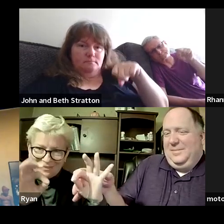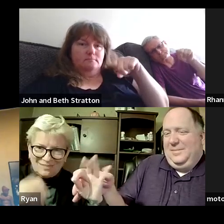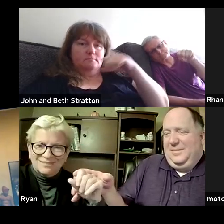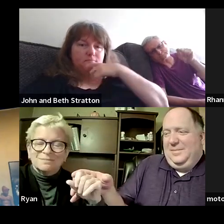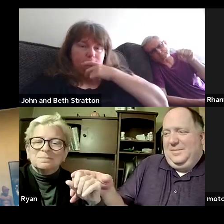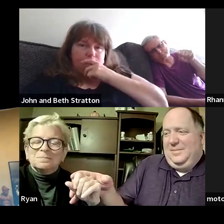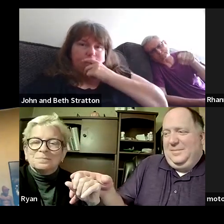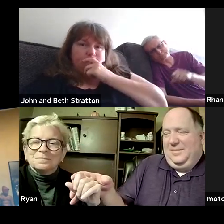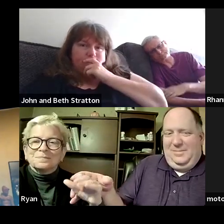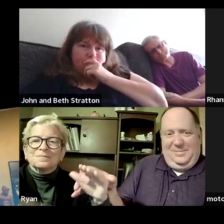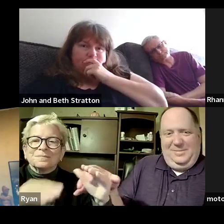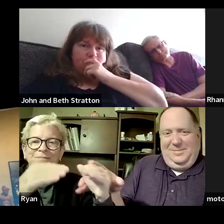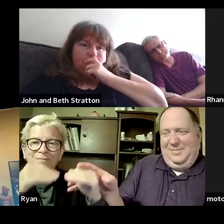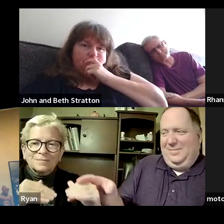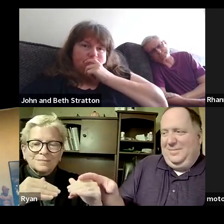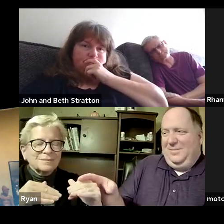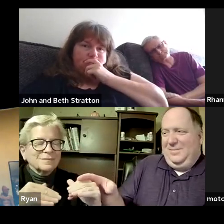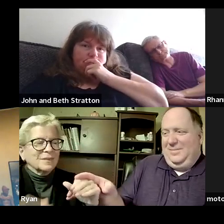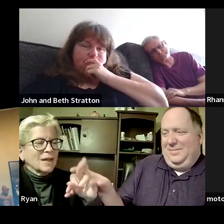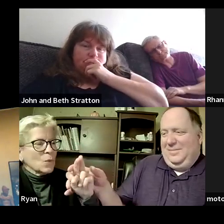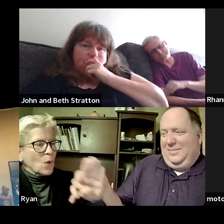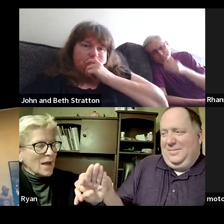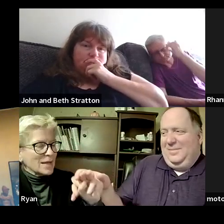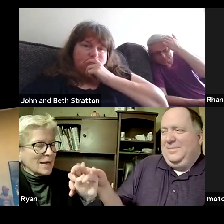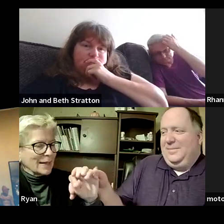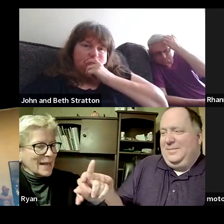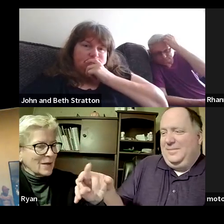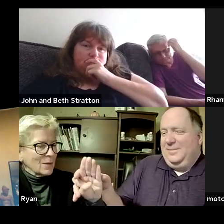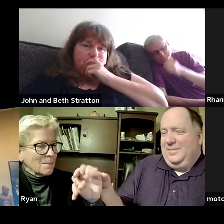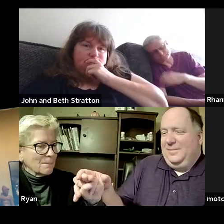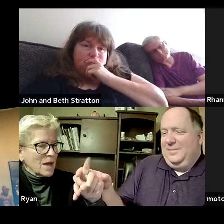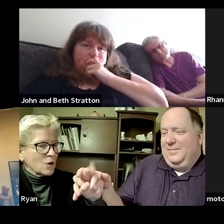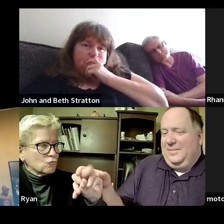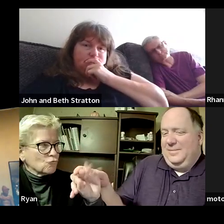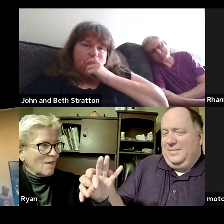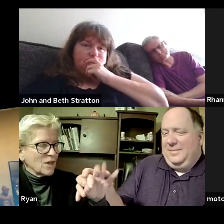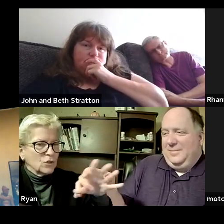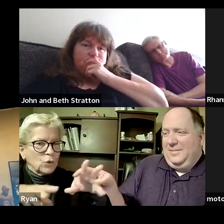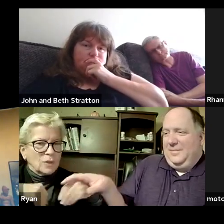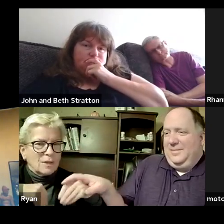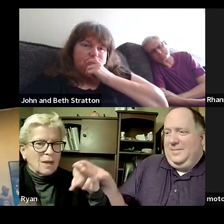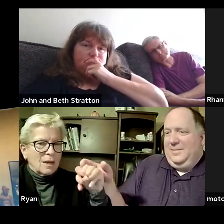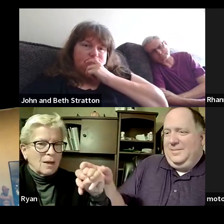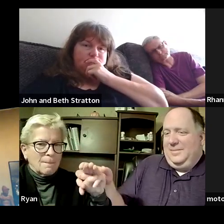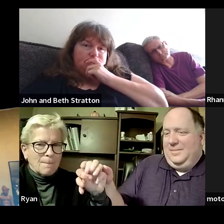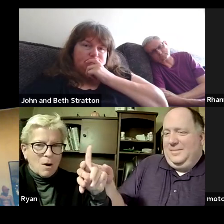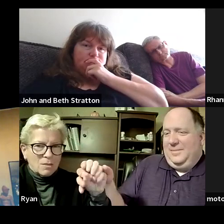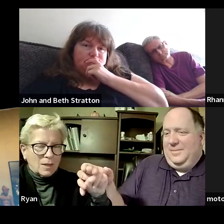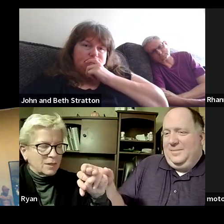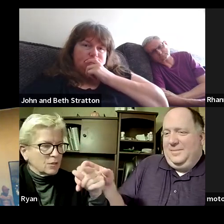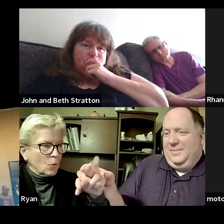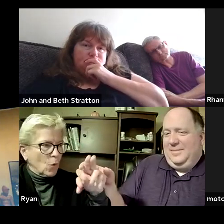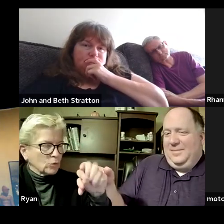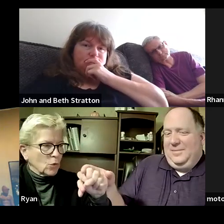all right now we're going to go the other way ryan neil bondroff do you take marlin gruso to be your legally and